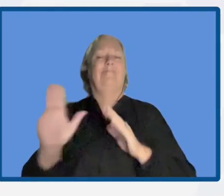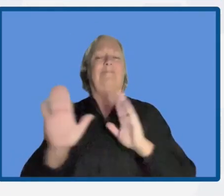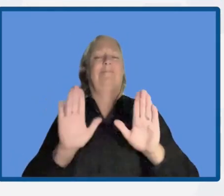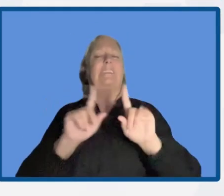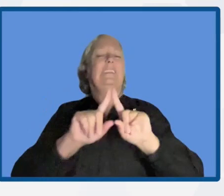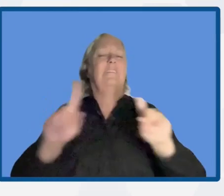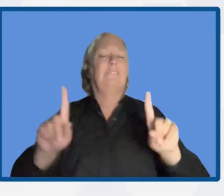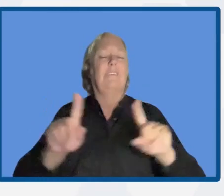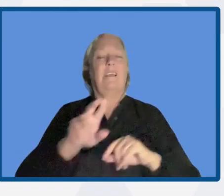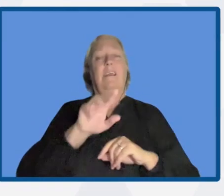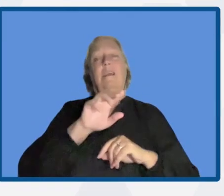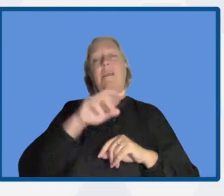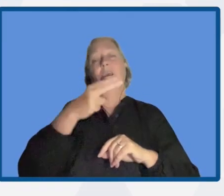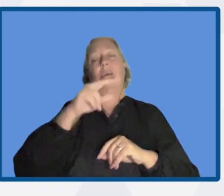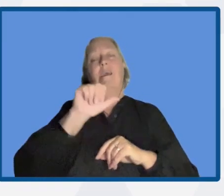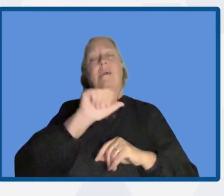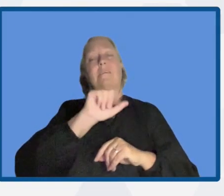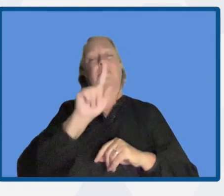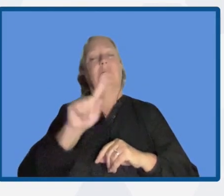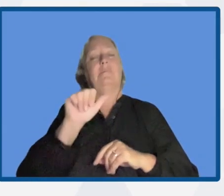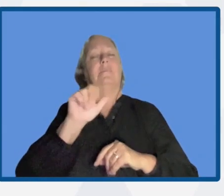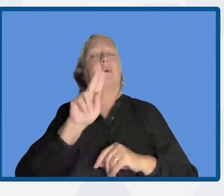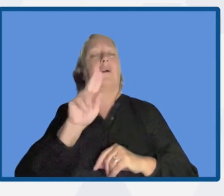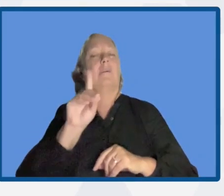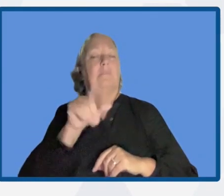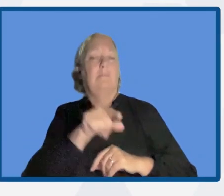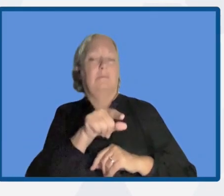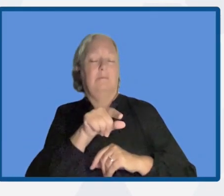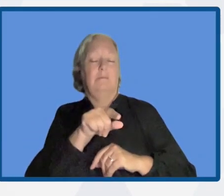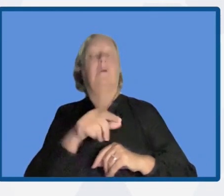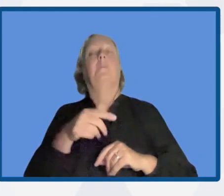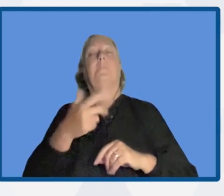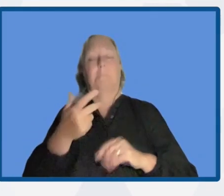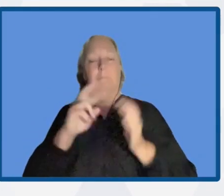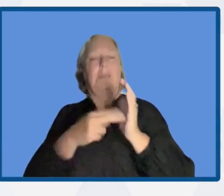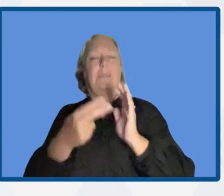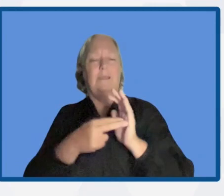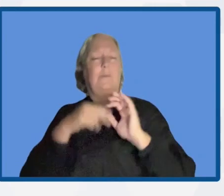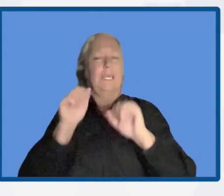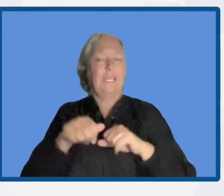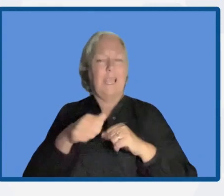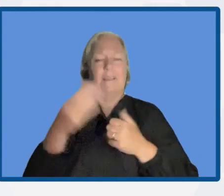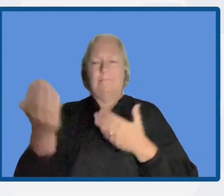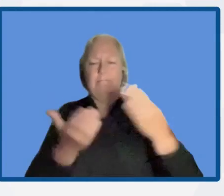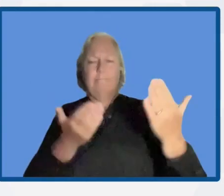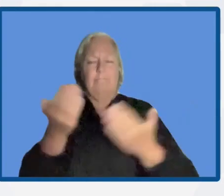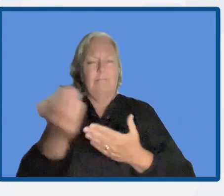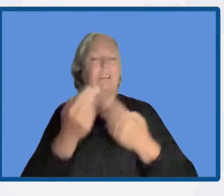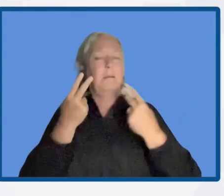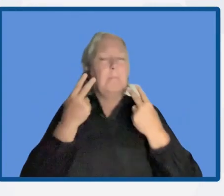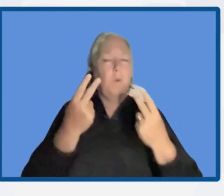And based on those scenarios, we should be able to collect important information in order to plan